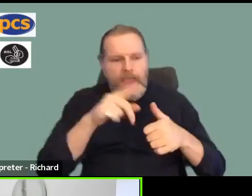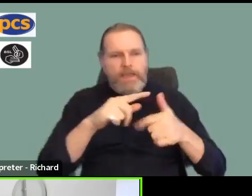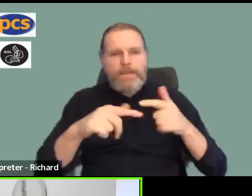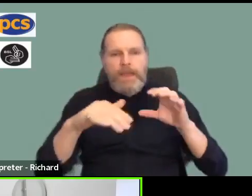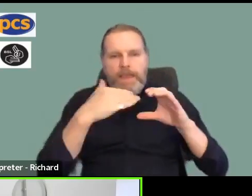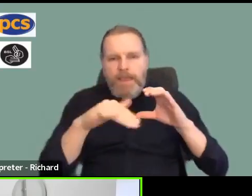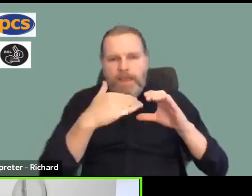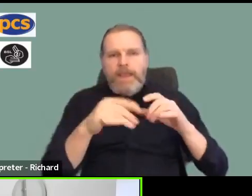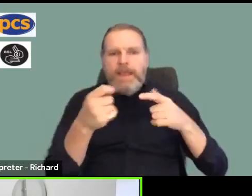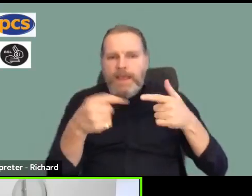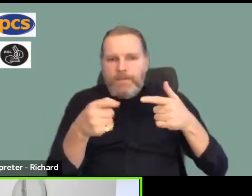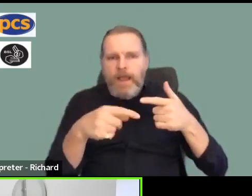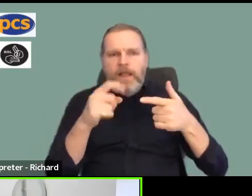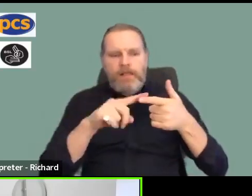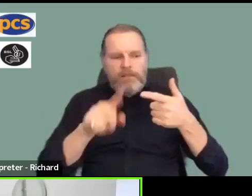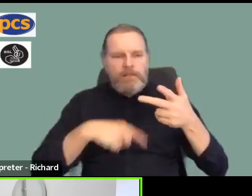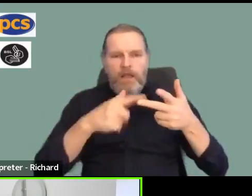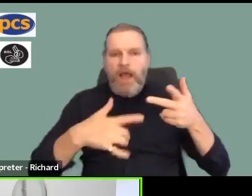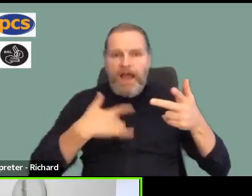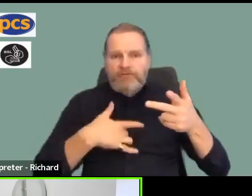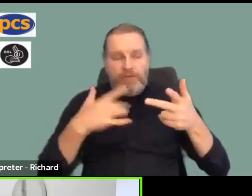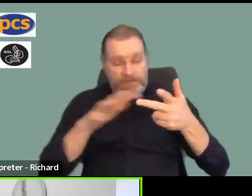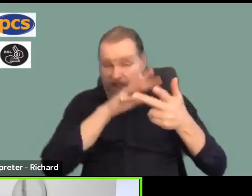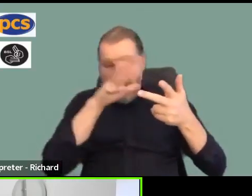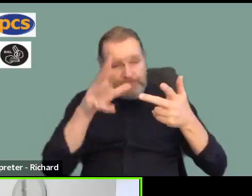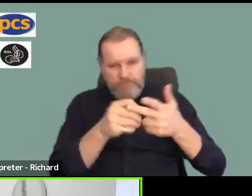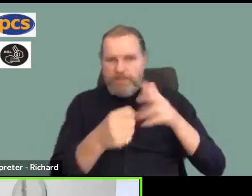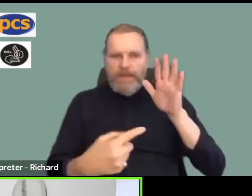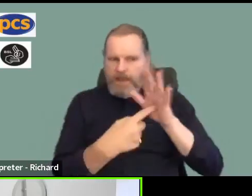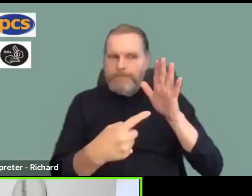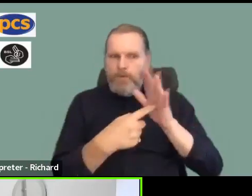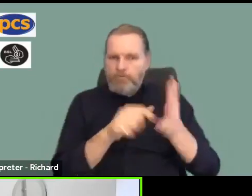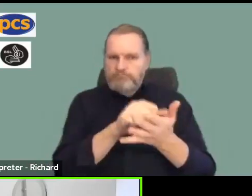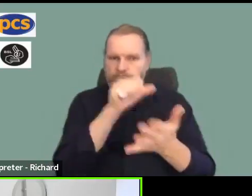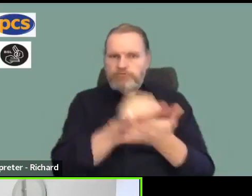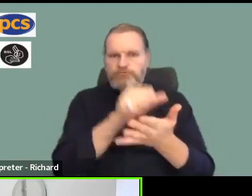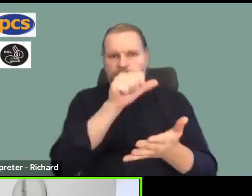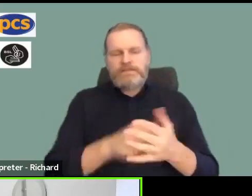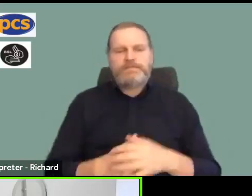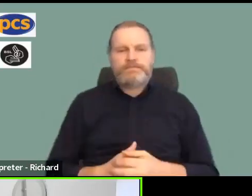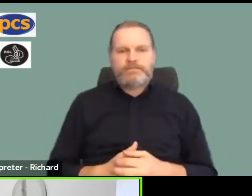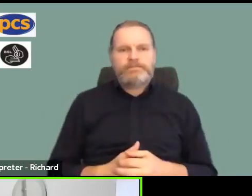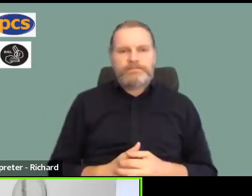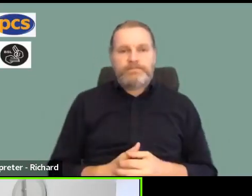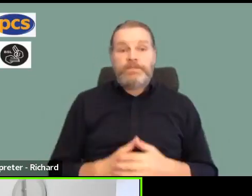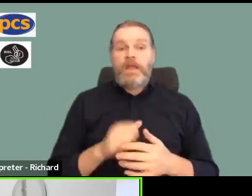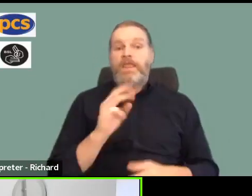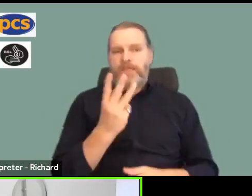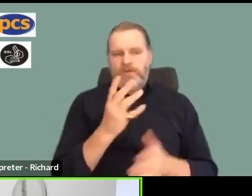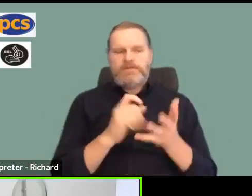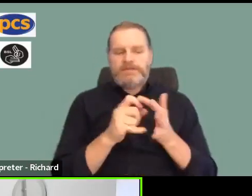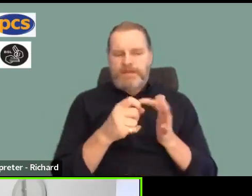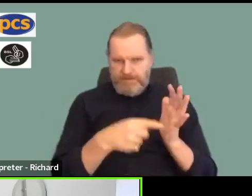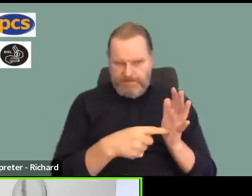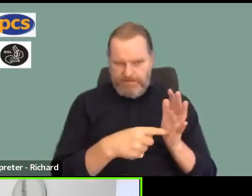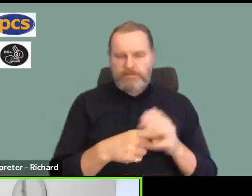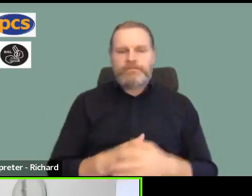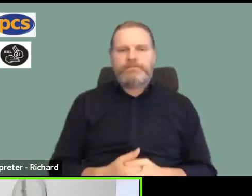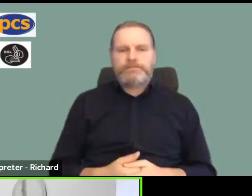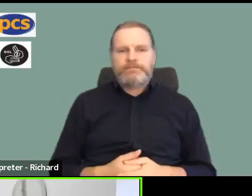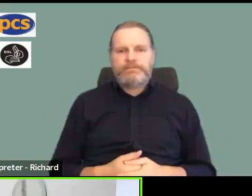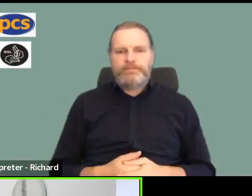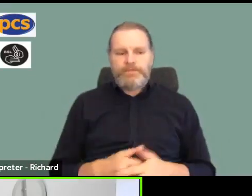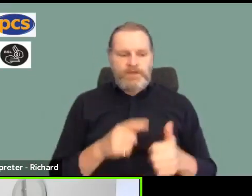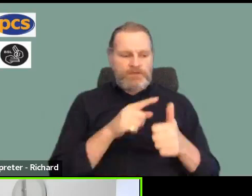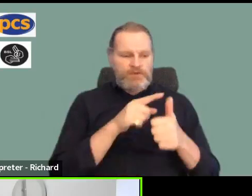of September, the more that that's the absolute cut off for the data that goes into the ballot. Okay, so we've had Fina's question.